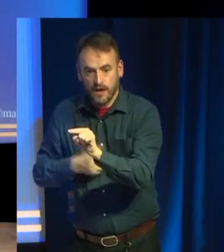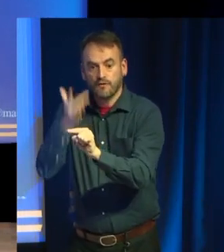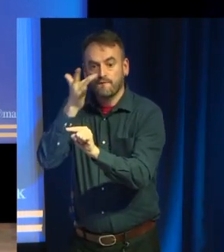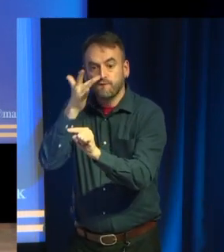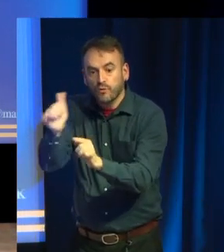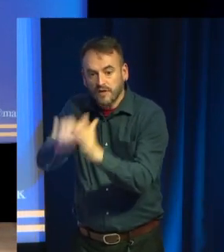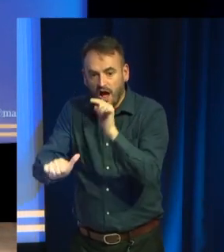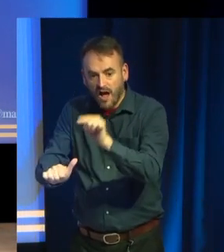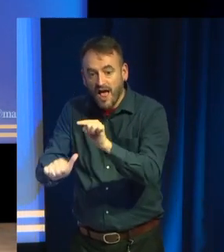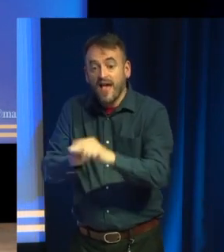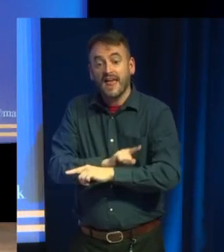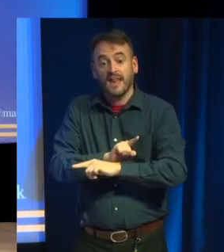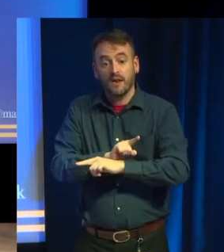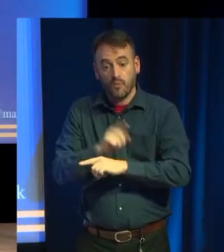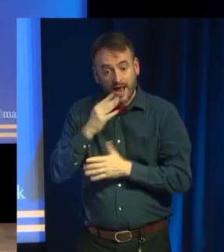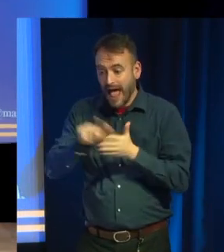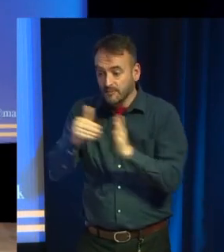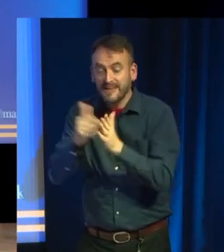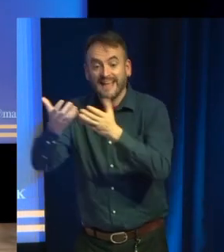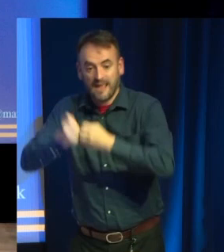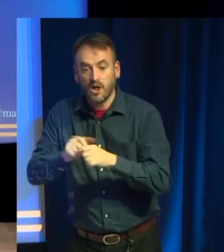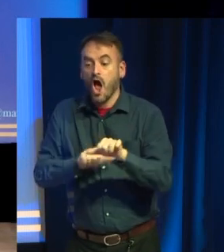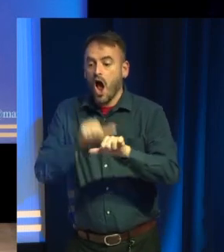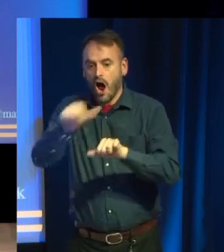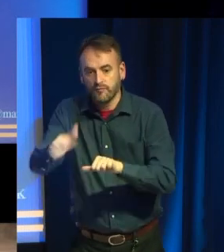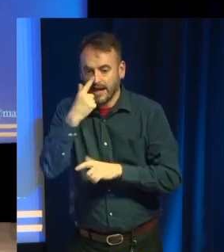If anyone from Amazon is watching, go away.